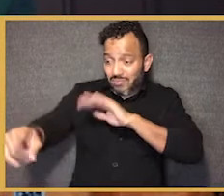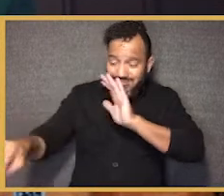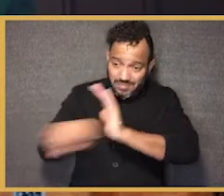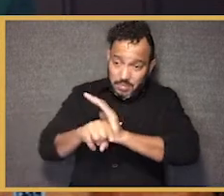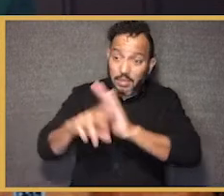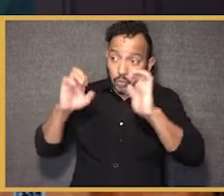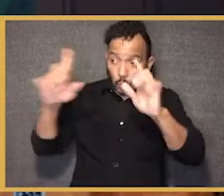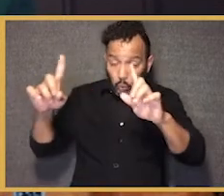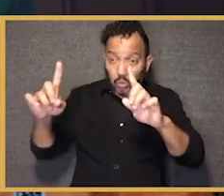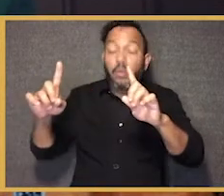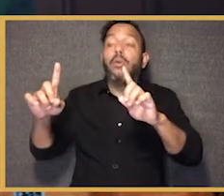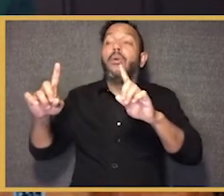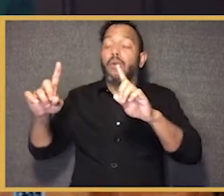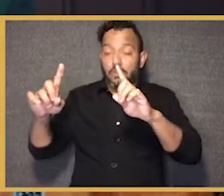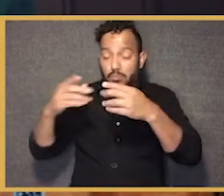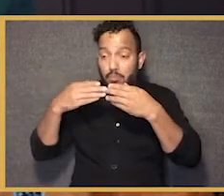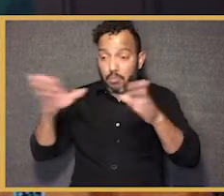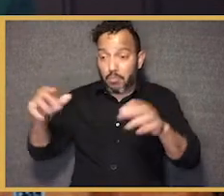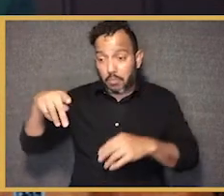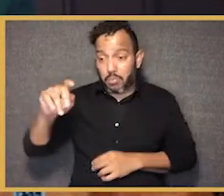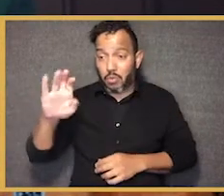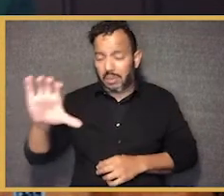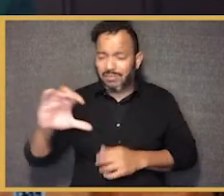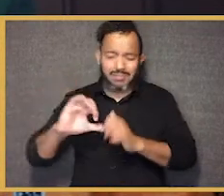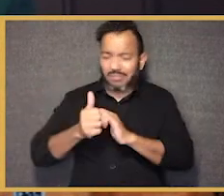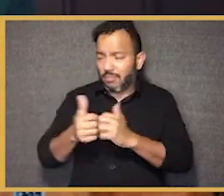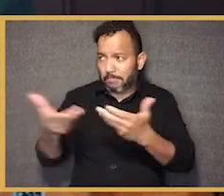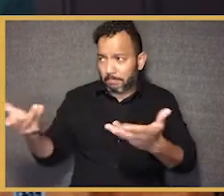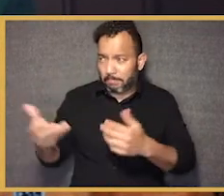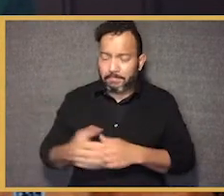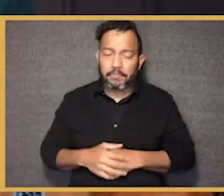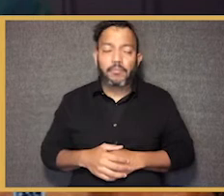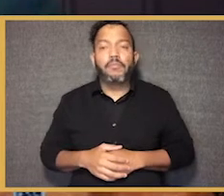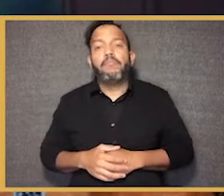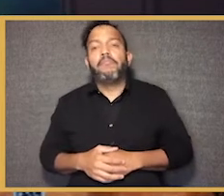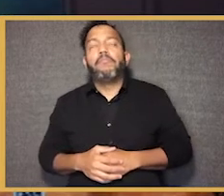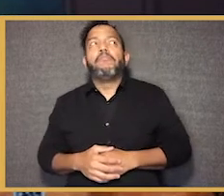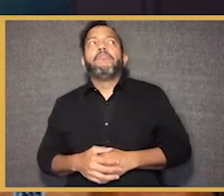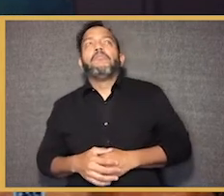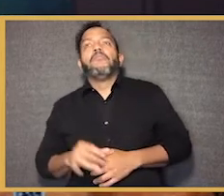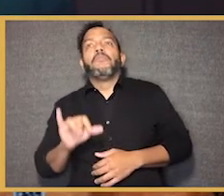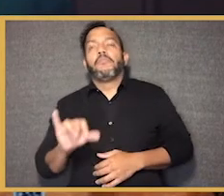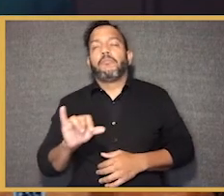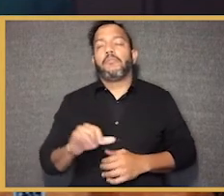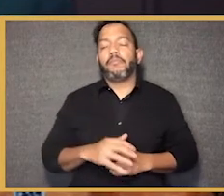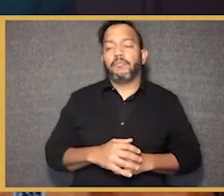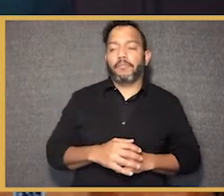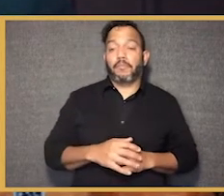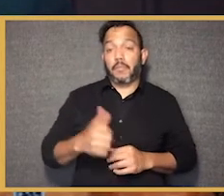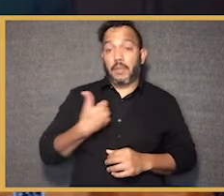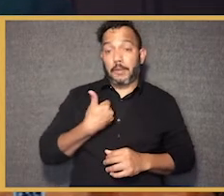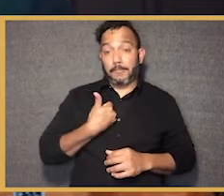what what reforms can or should be put into place to remedy these issues? Yeah. Well, look, you know,